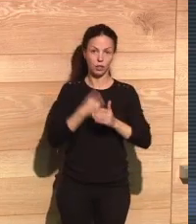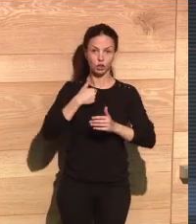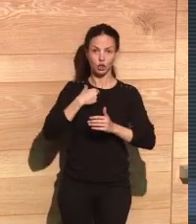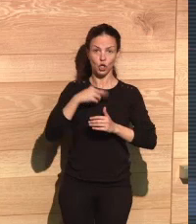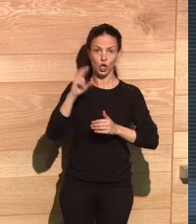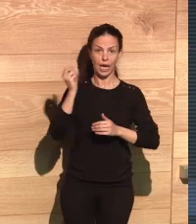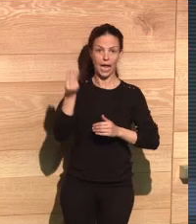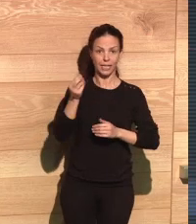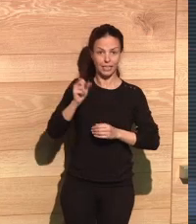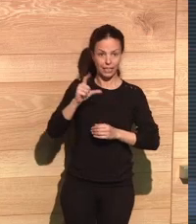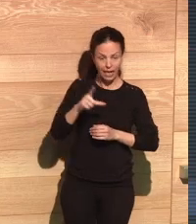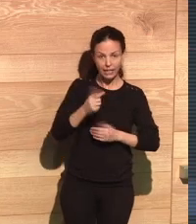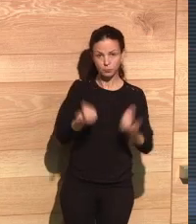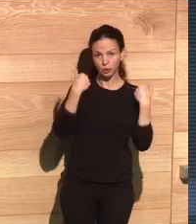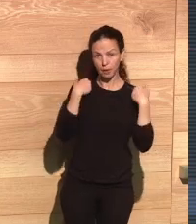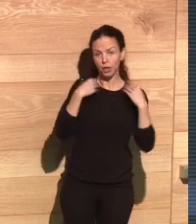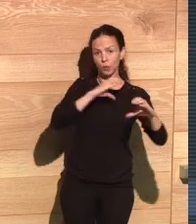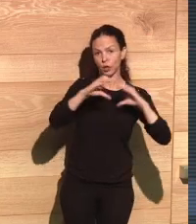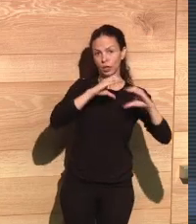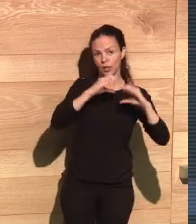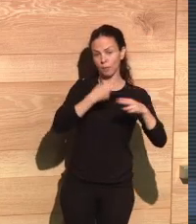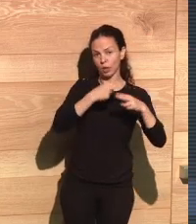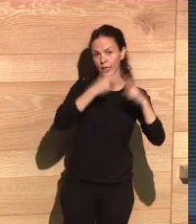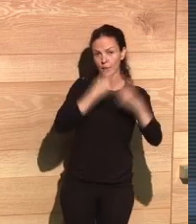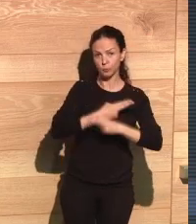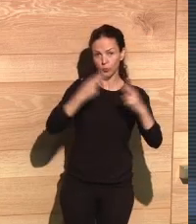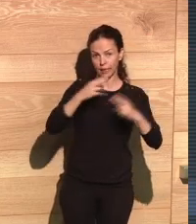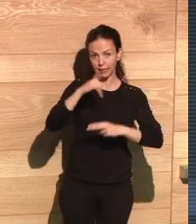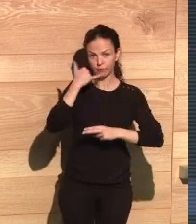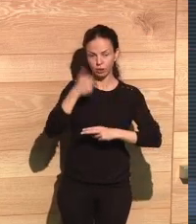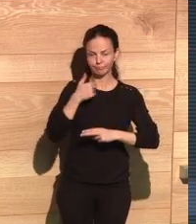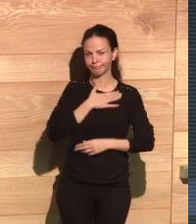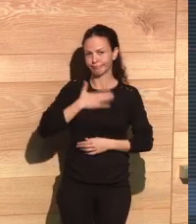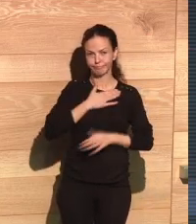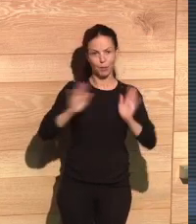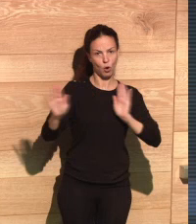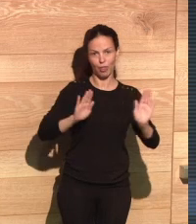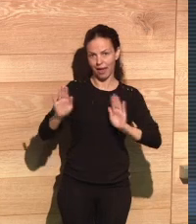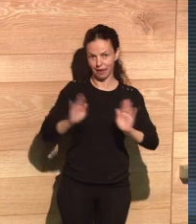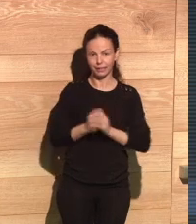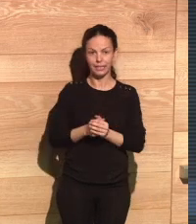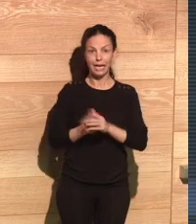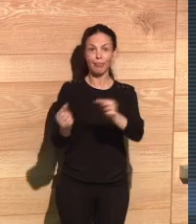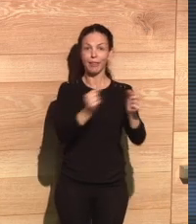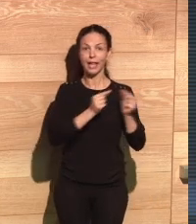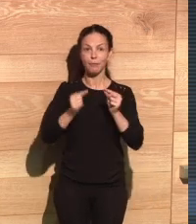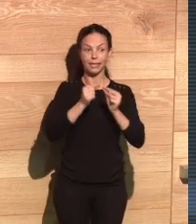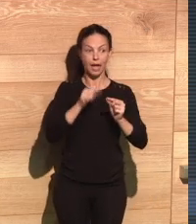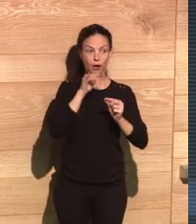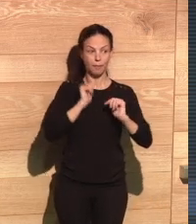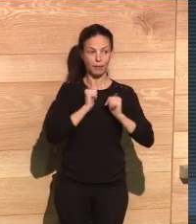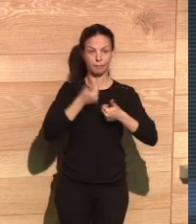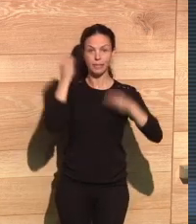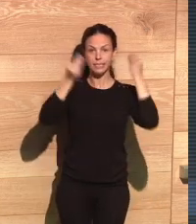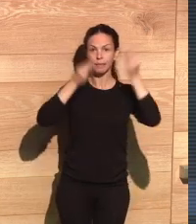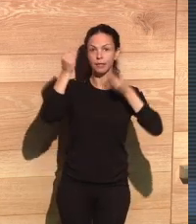researcher in Oxford. My name is Raquel Carretero. I am the responsible of public policies in Fundación